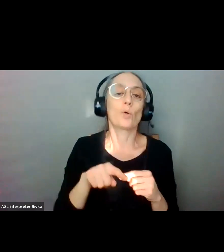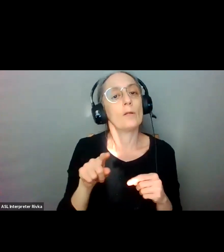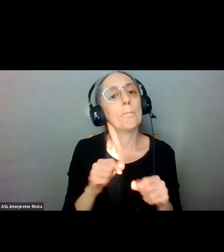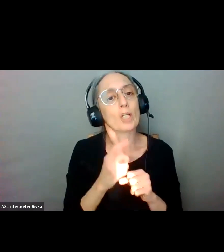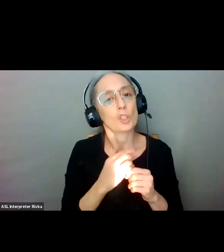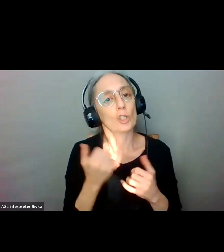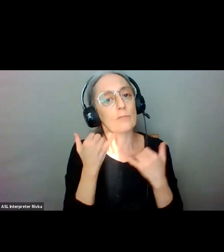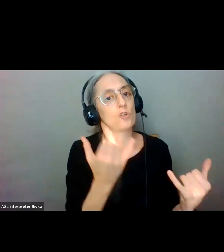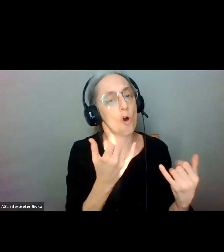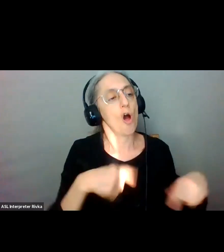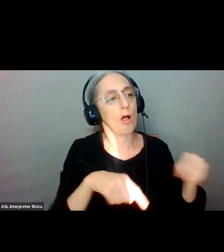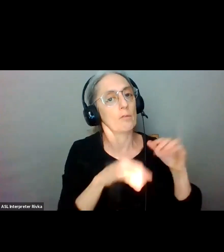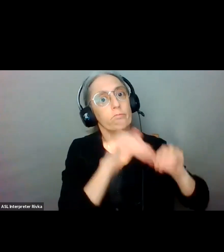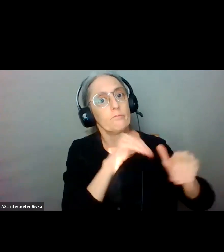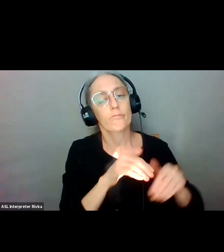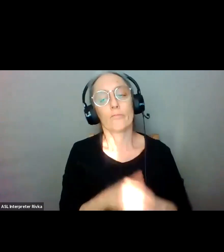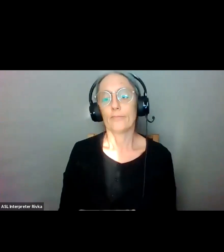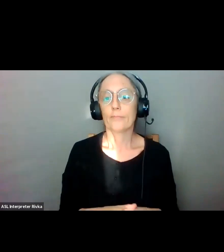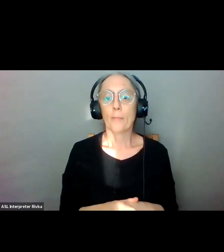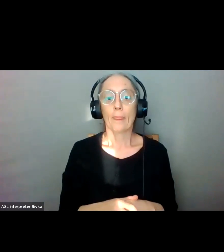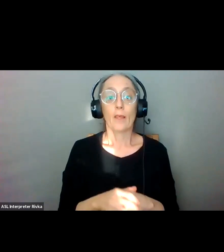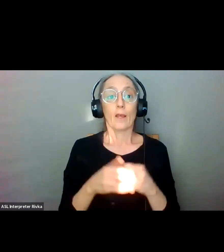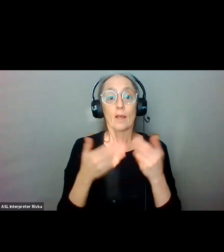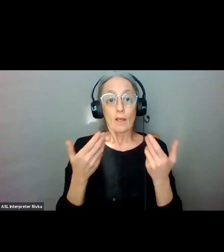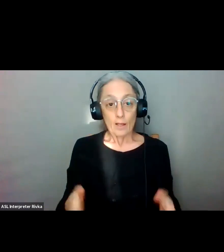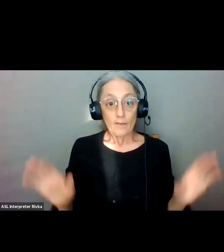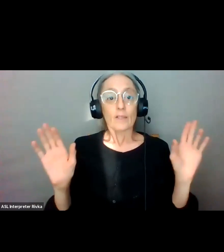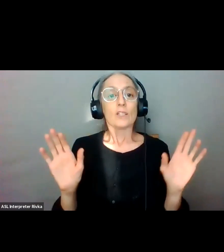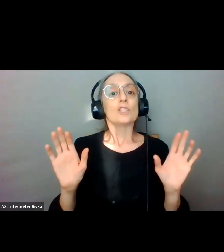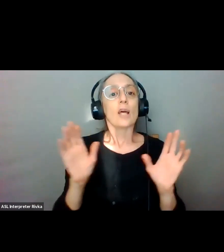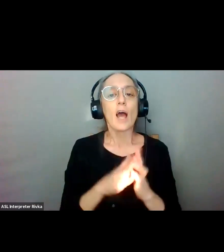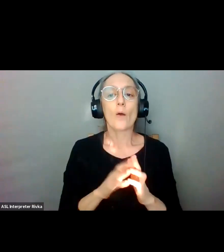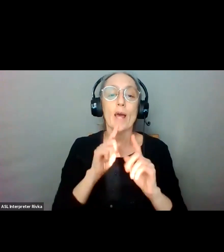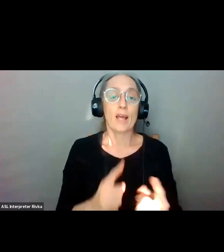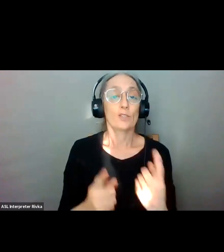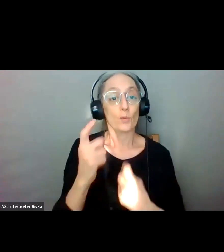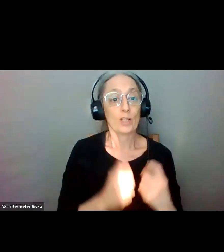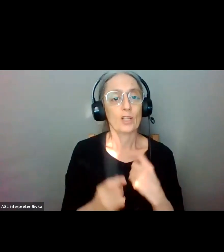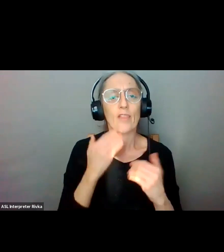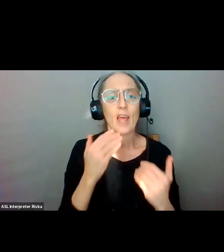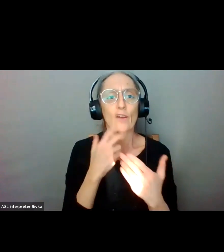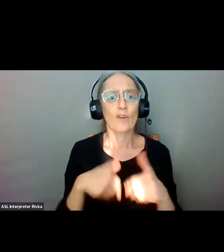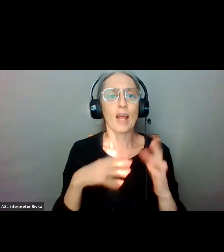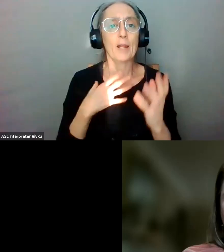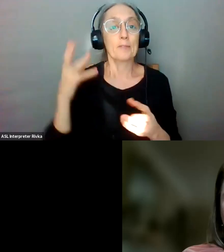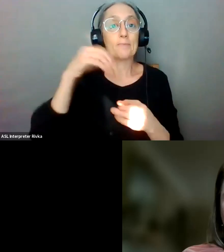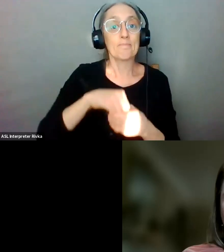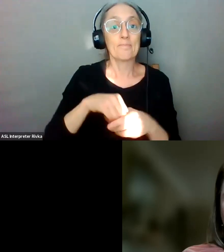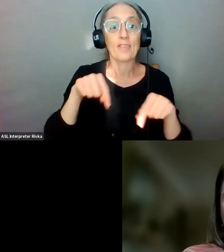when we get to questions i'll be glad to answer some and uh thank you again everybody for uh allowing me to be a part of this